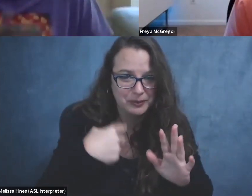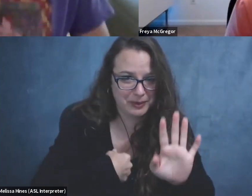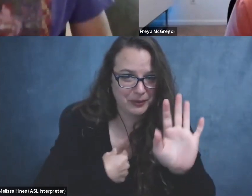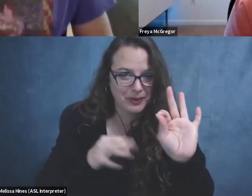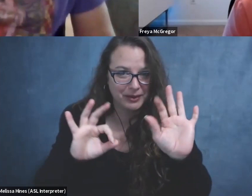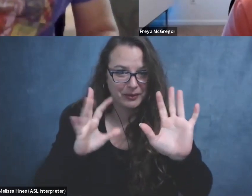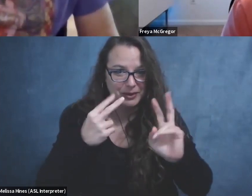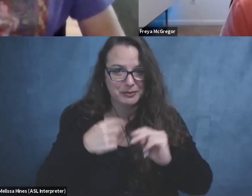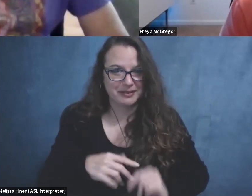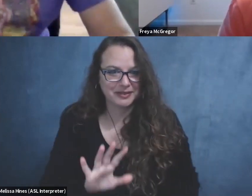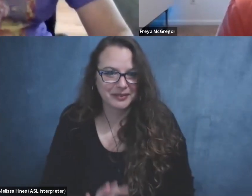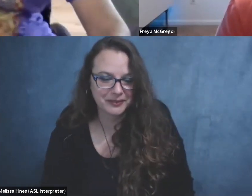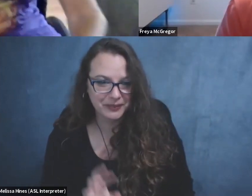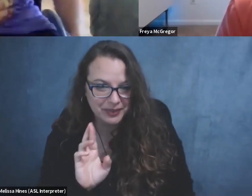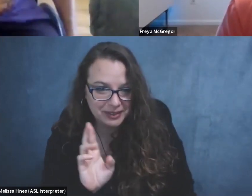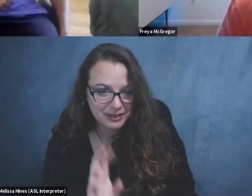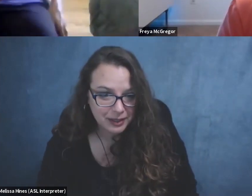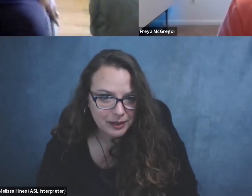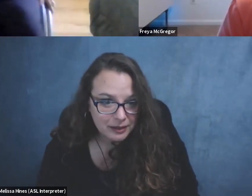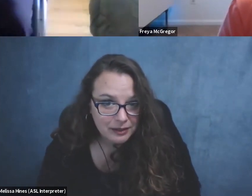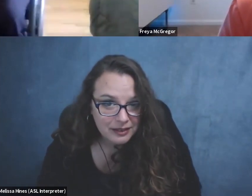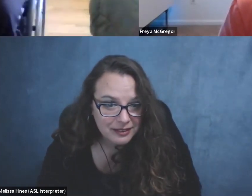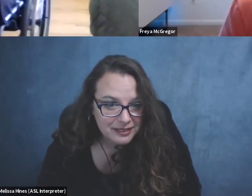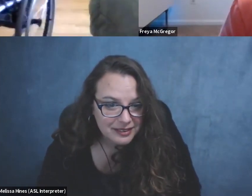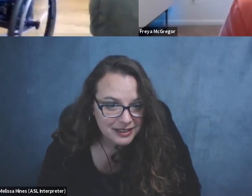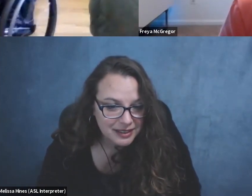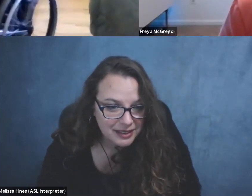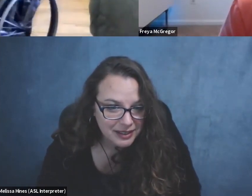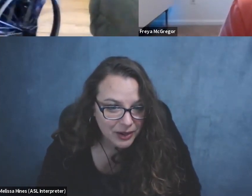might have to. Yeah, that's it. Yeah, perfect. Am I good? Yeah.